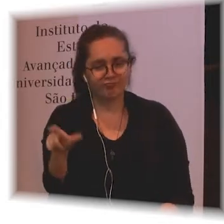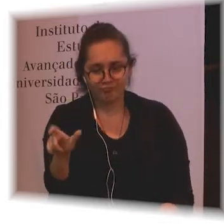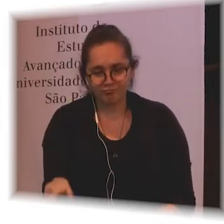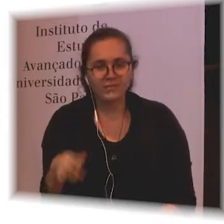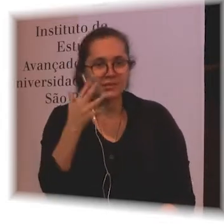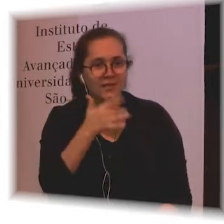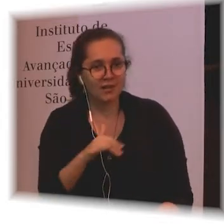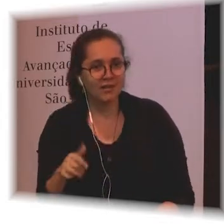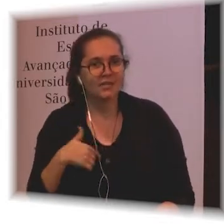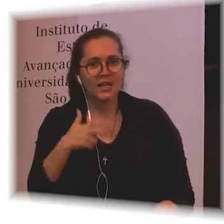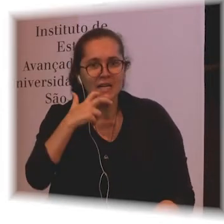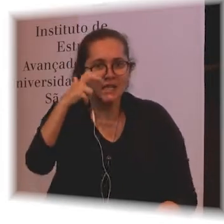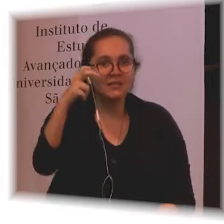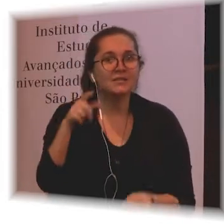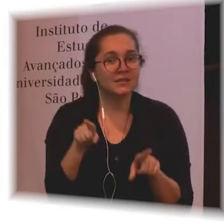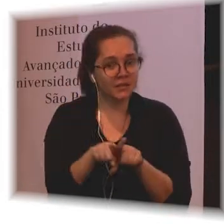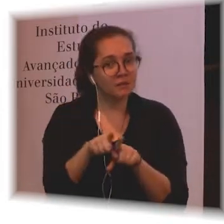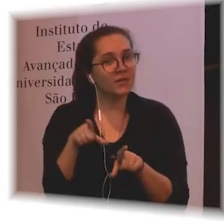psychosocial support.